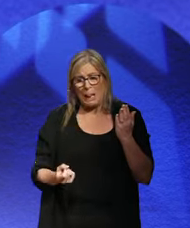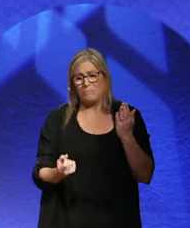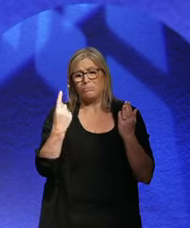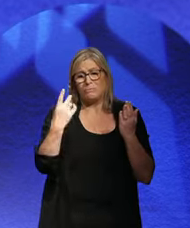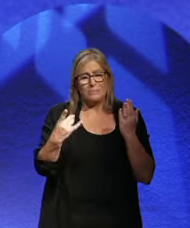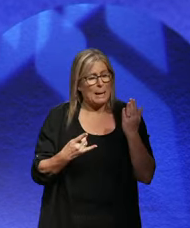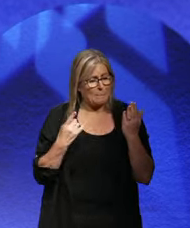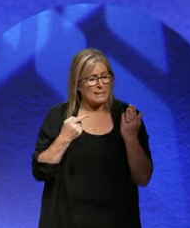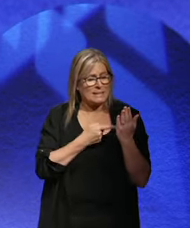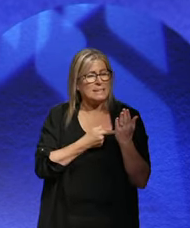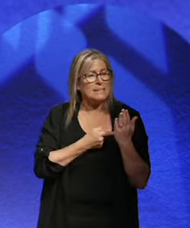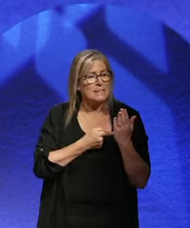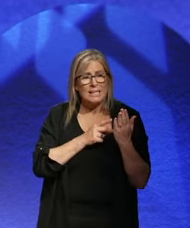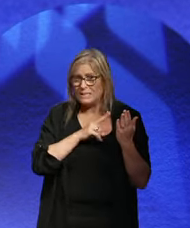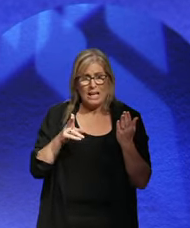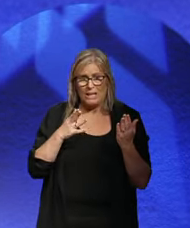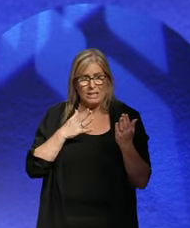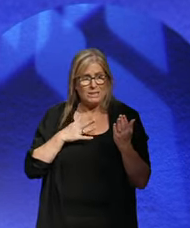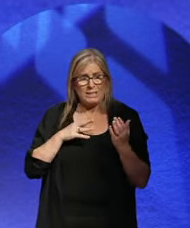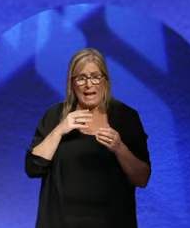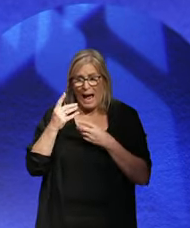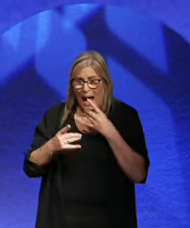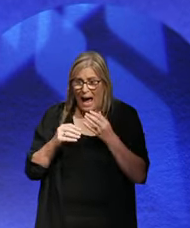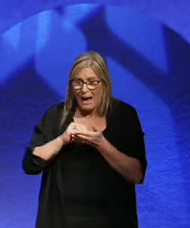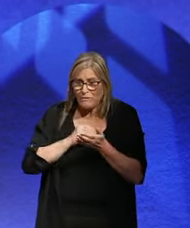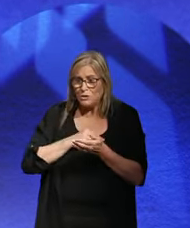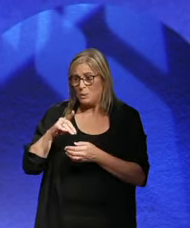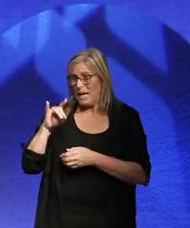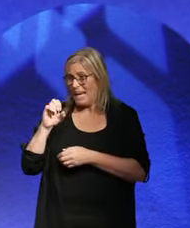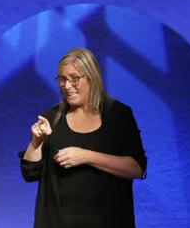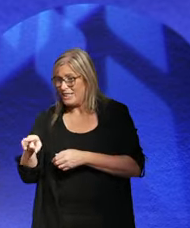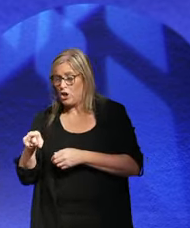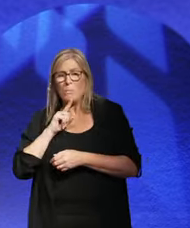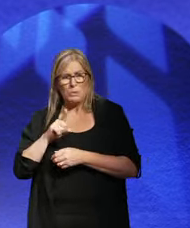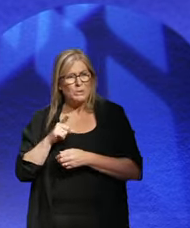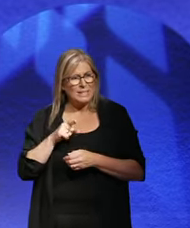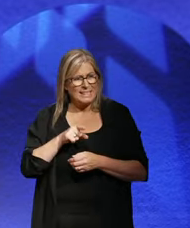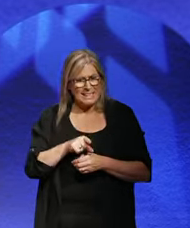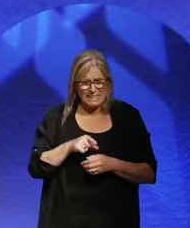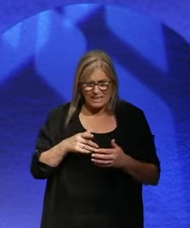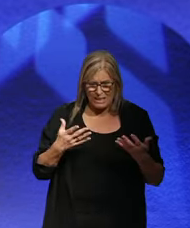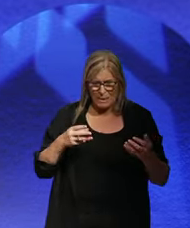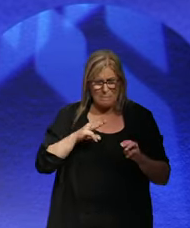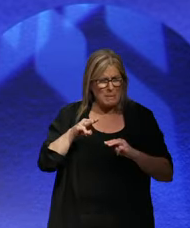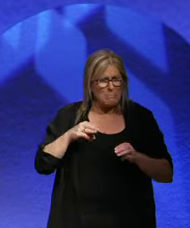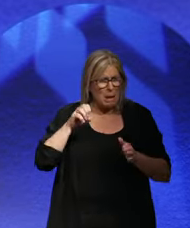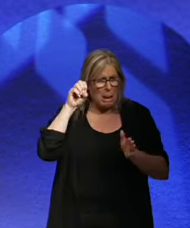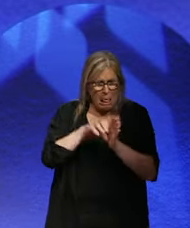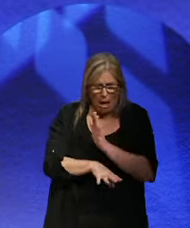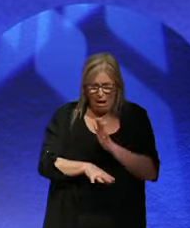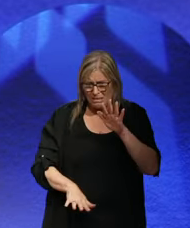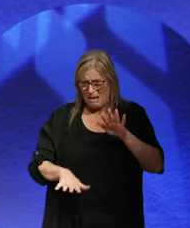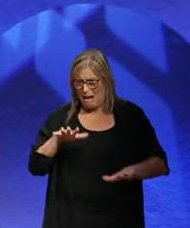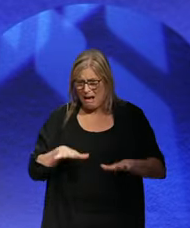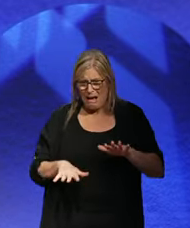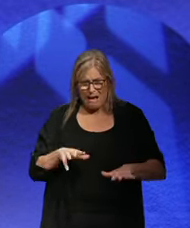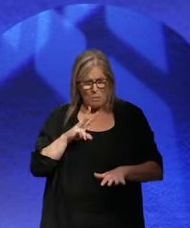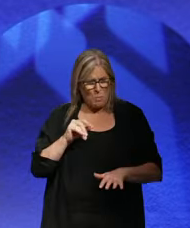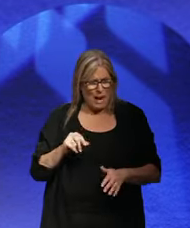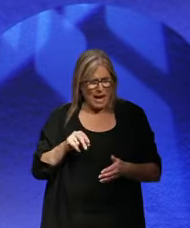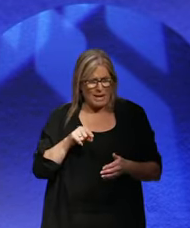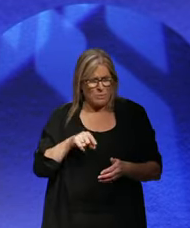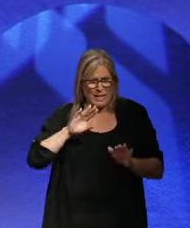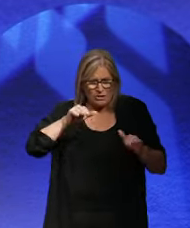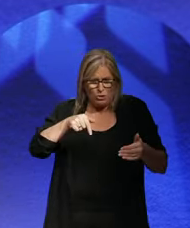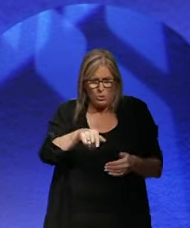It just has to be this disillusionment. There was disillusionment. Why did we introduce this stupid system? Because it doesn't work.